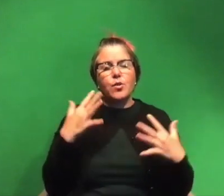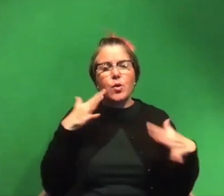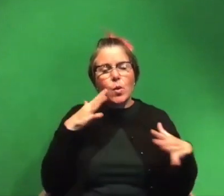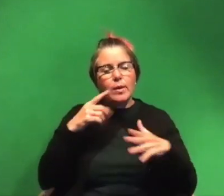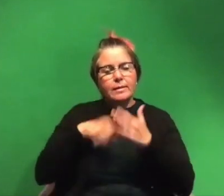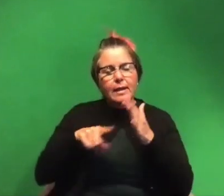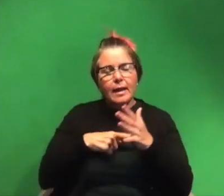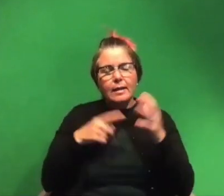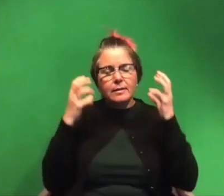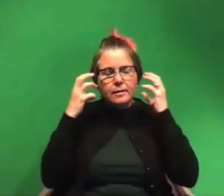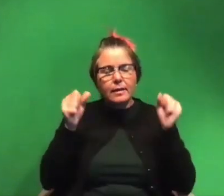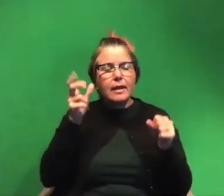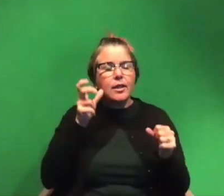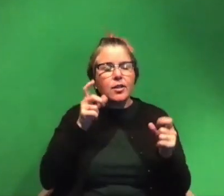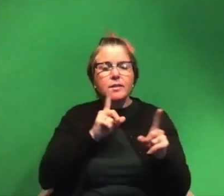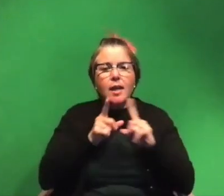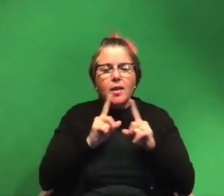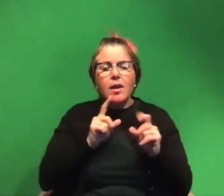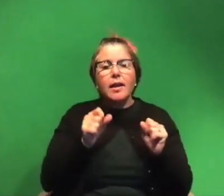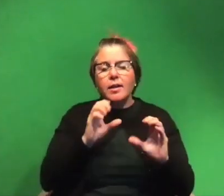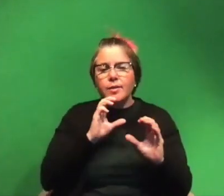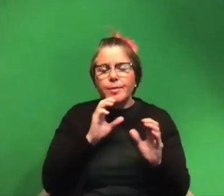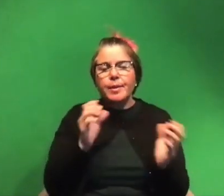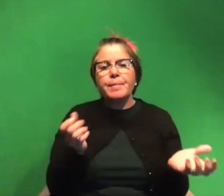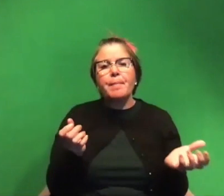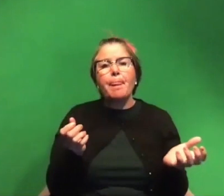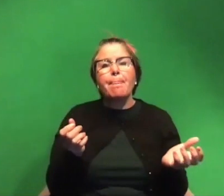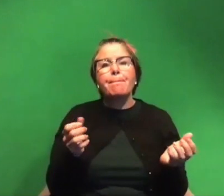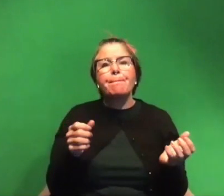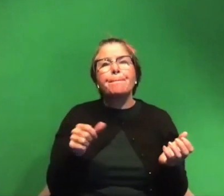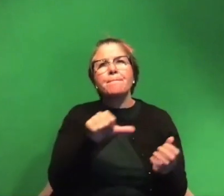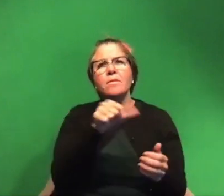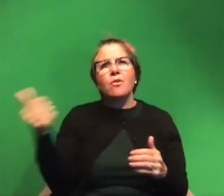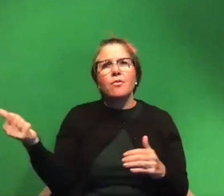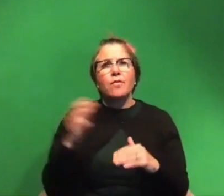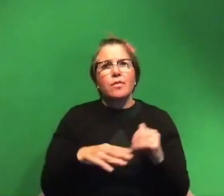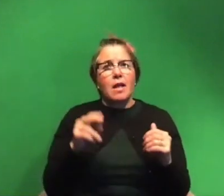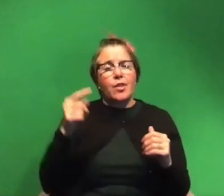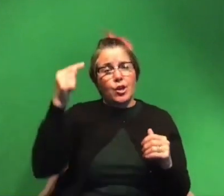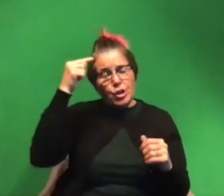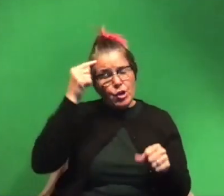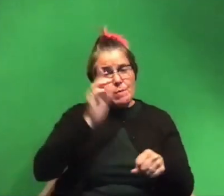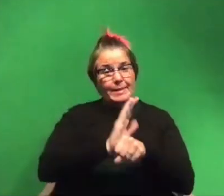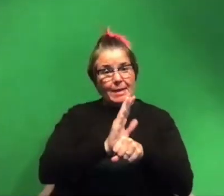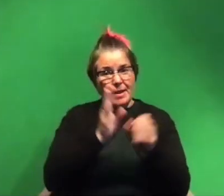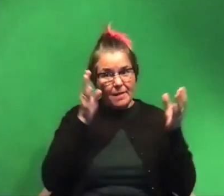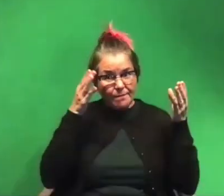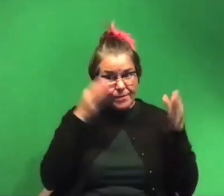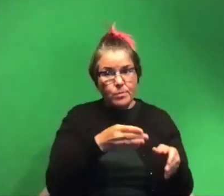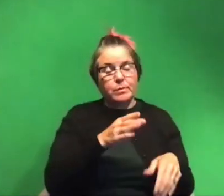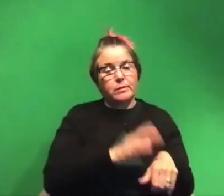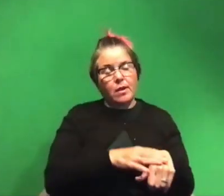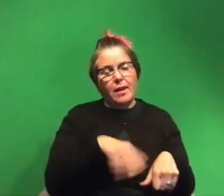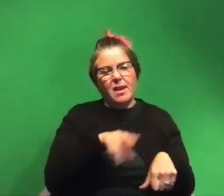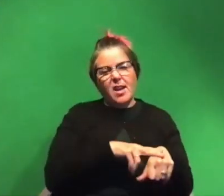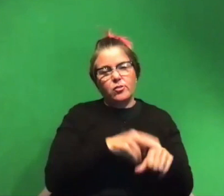hear dialogue that's happening they can also communicate so aside from i guess the neuro cinematics focus approach to naturalistic stimuli